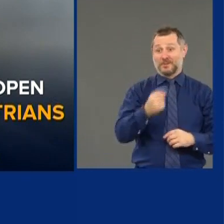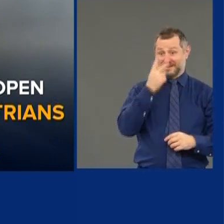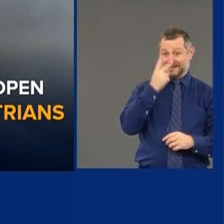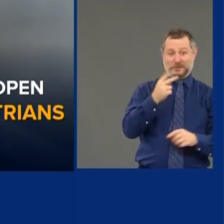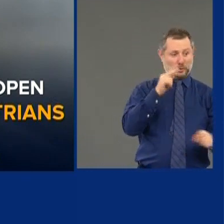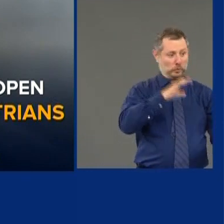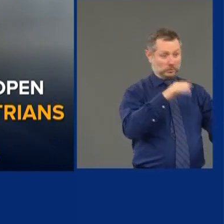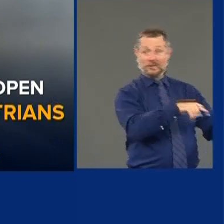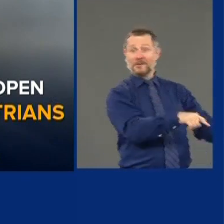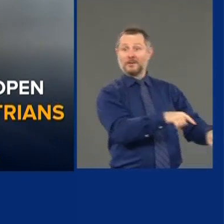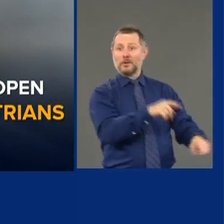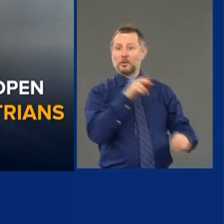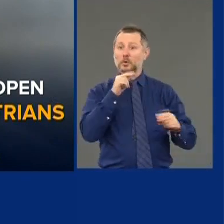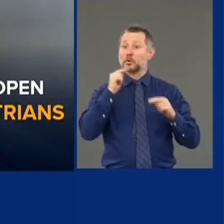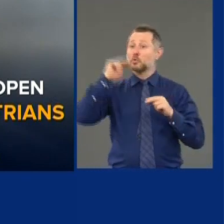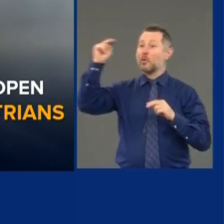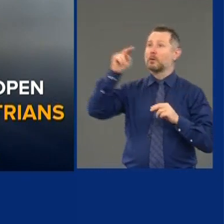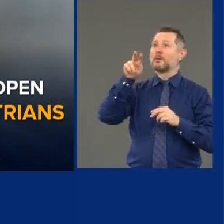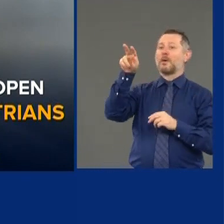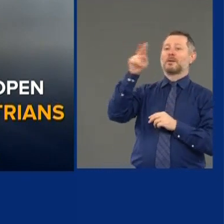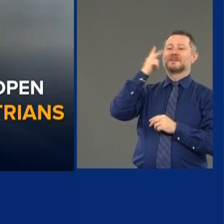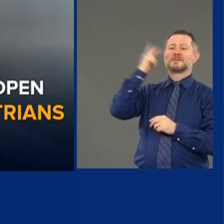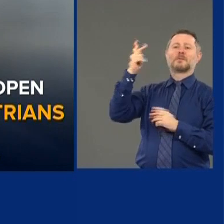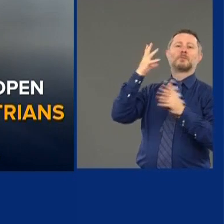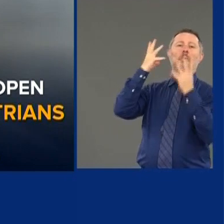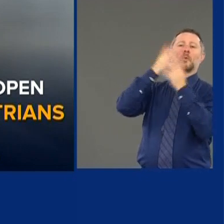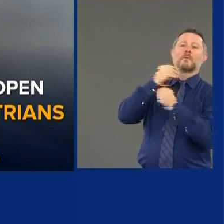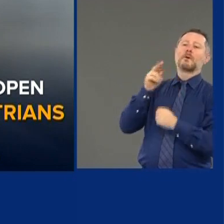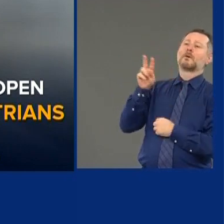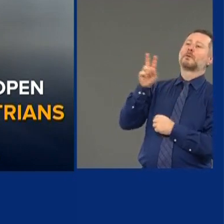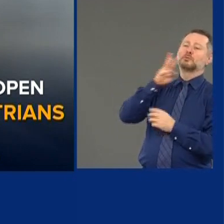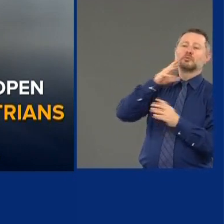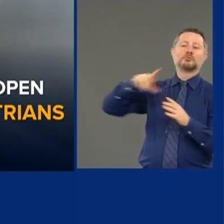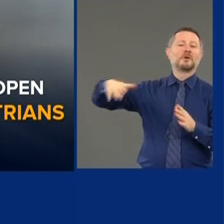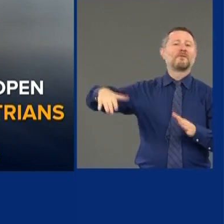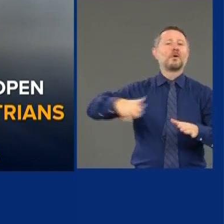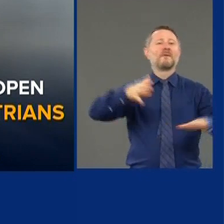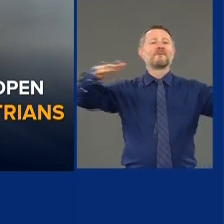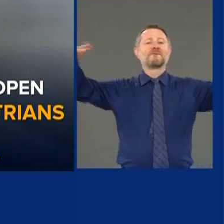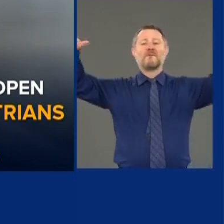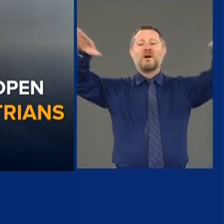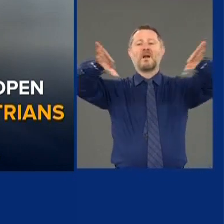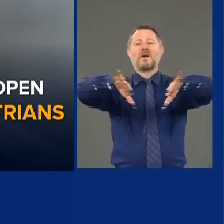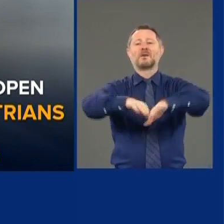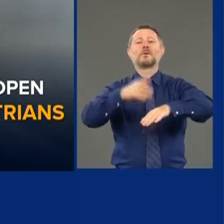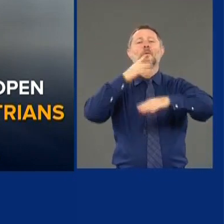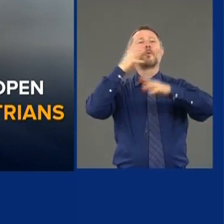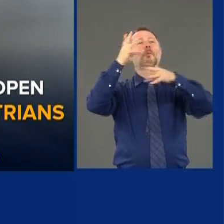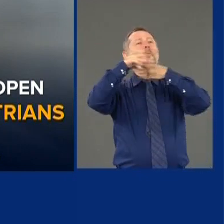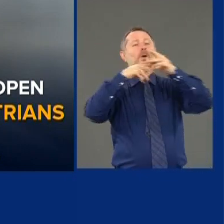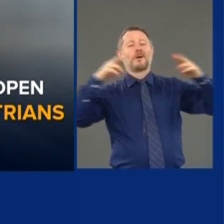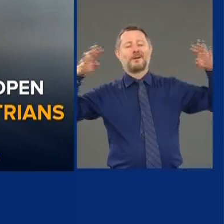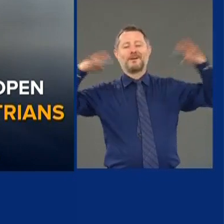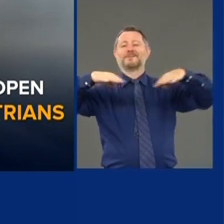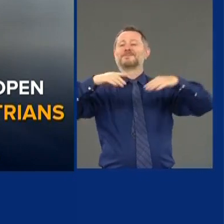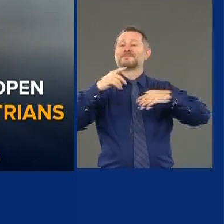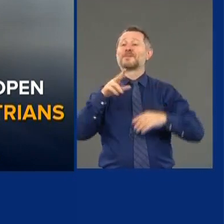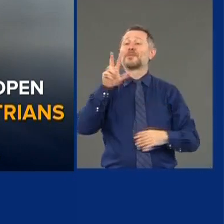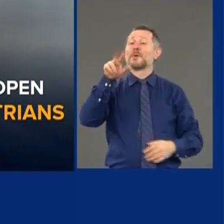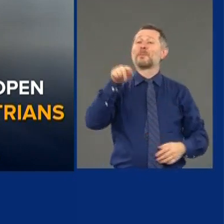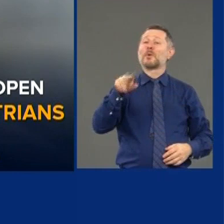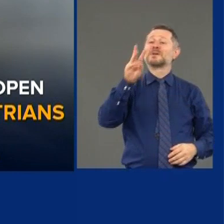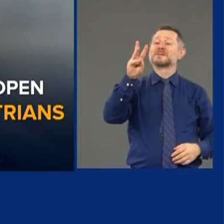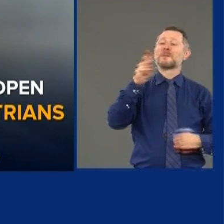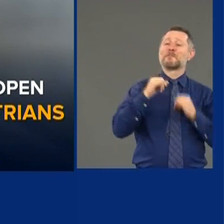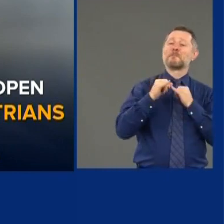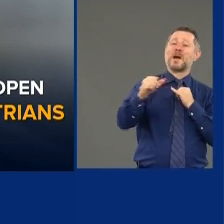You look north. You're in one of the most beautiful river valleys on the globe. 3.6 miles.